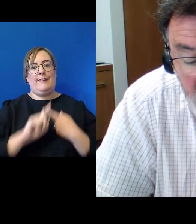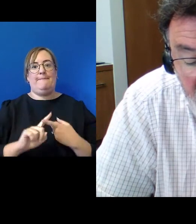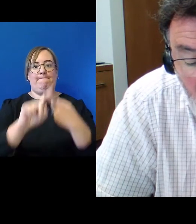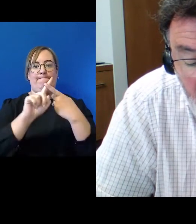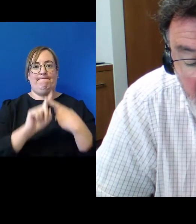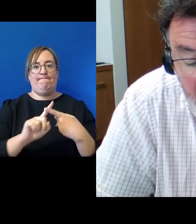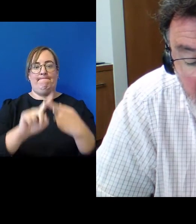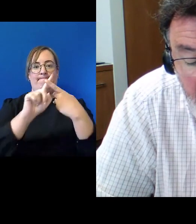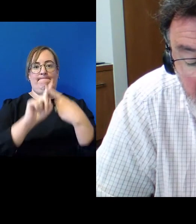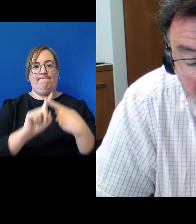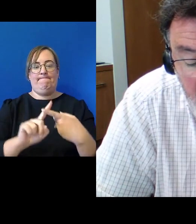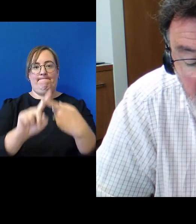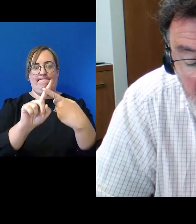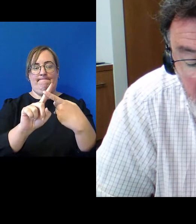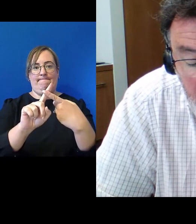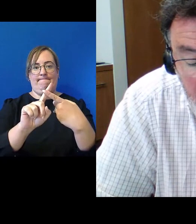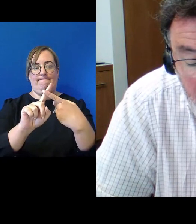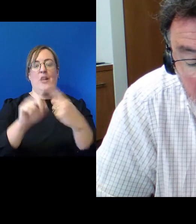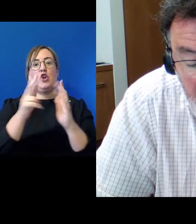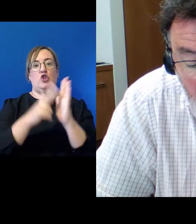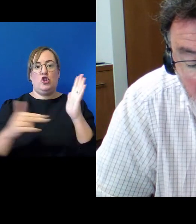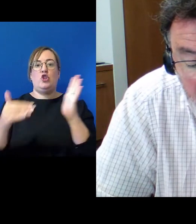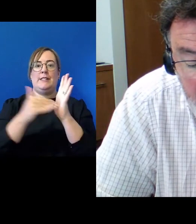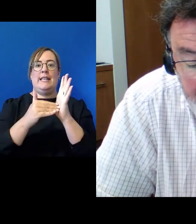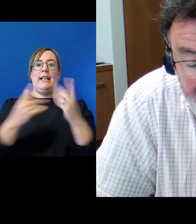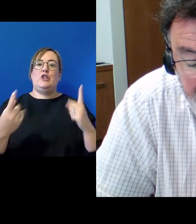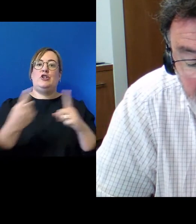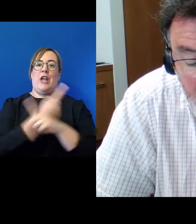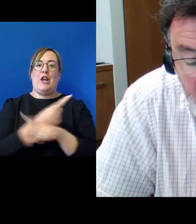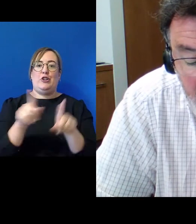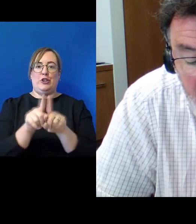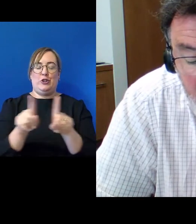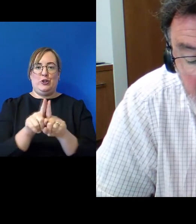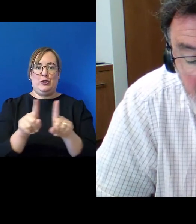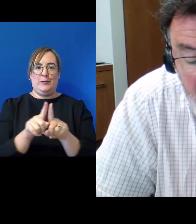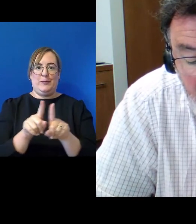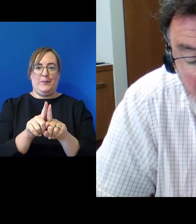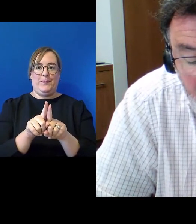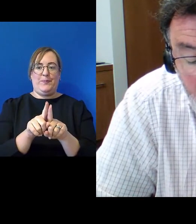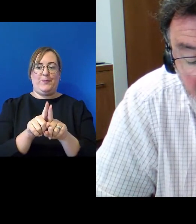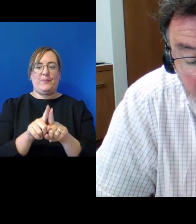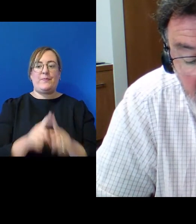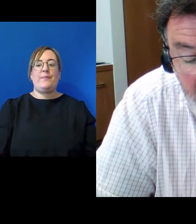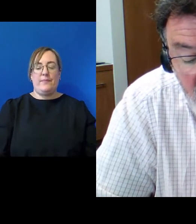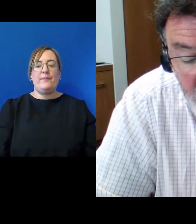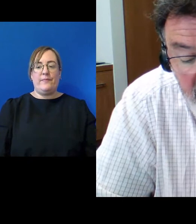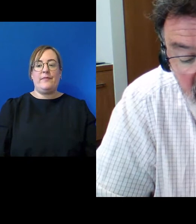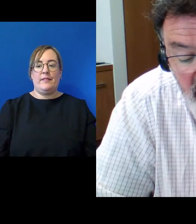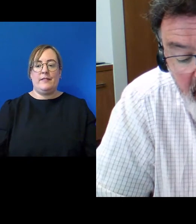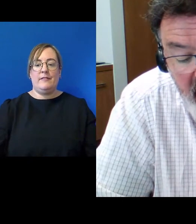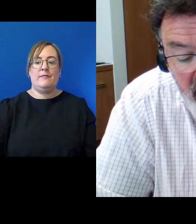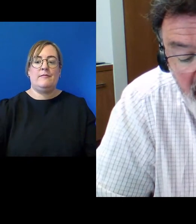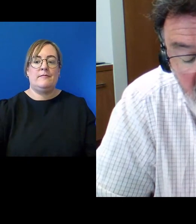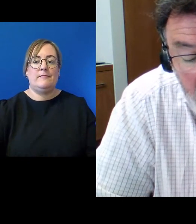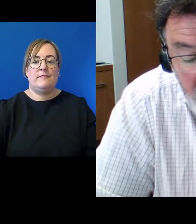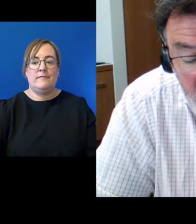It is evolving as New Zealand evolves. There are signs that it is changing from the familiar late 20th century